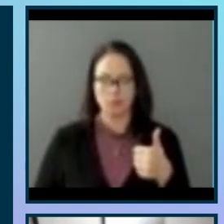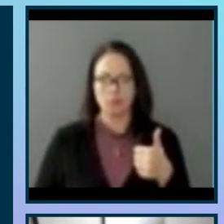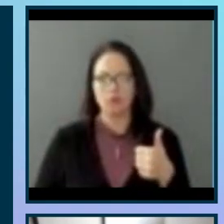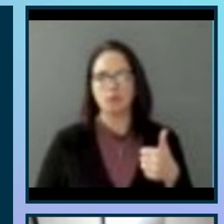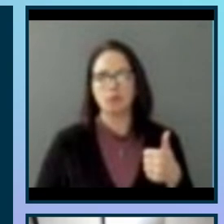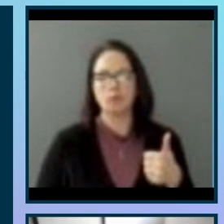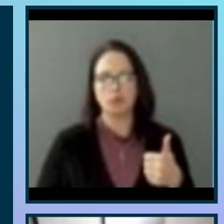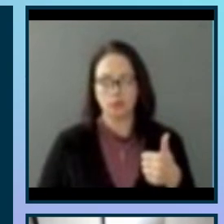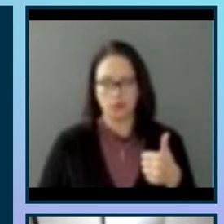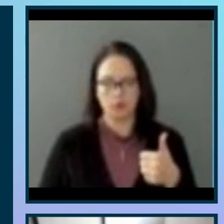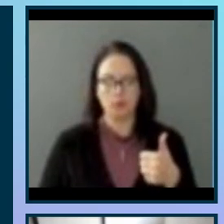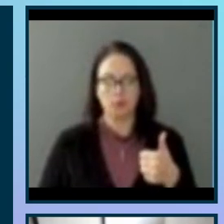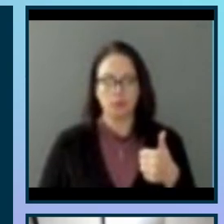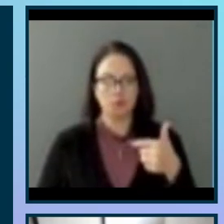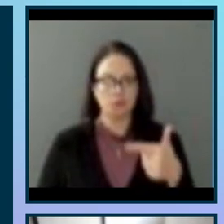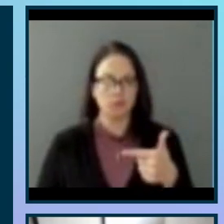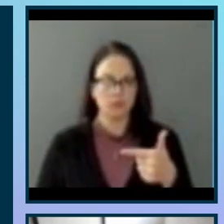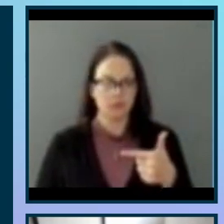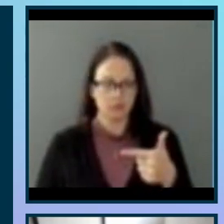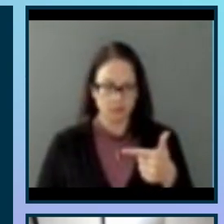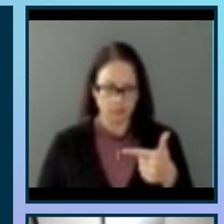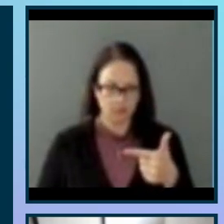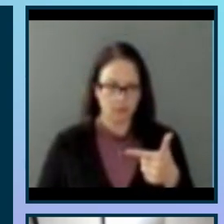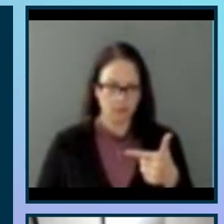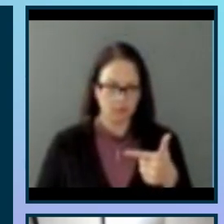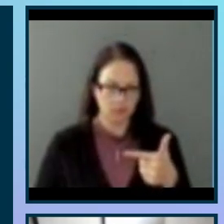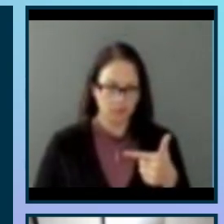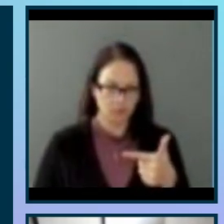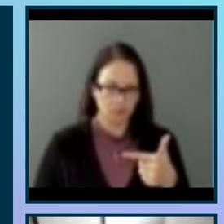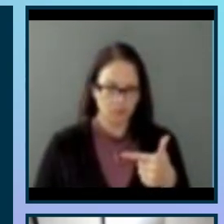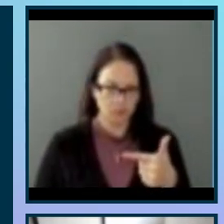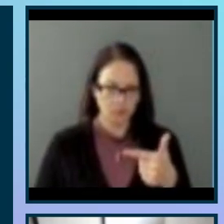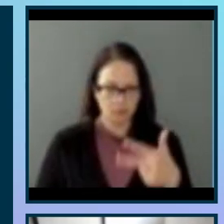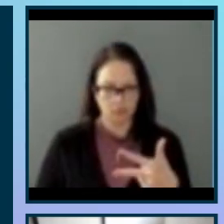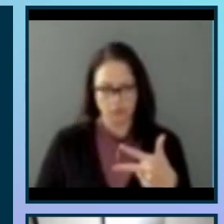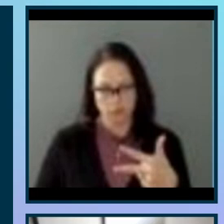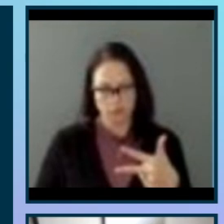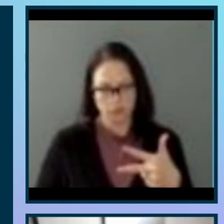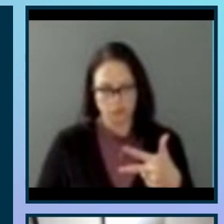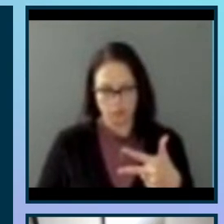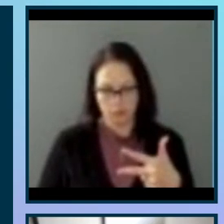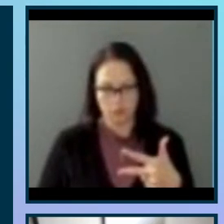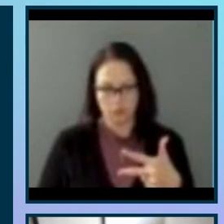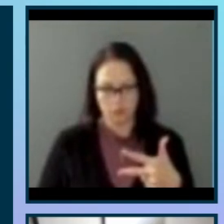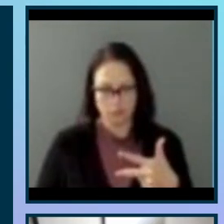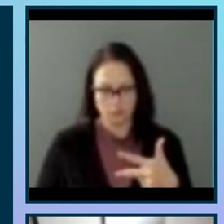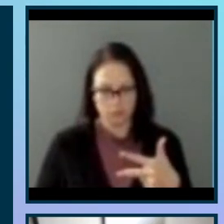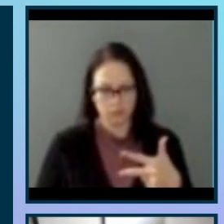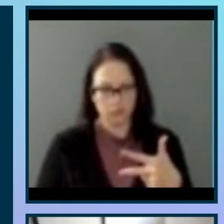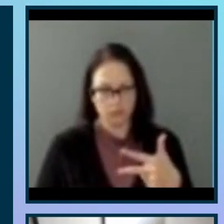already installed, one plastic bag, two 14-inch long zip ties,